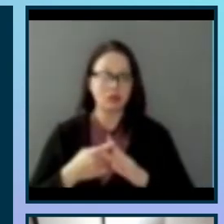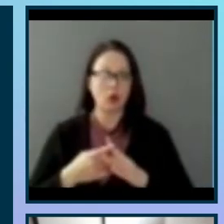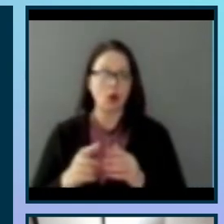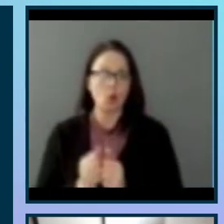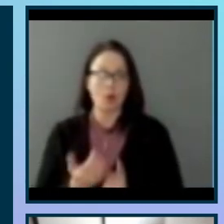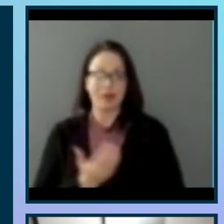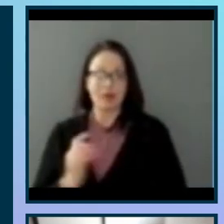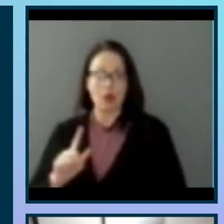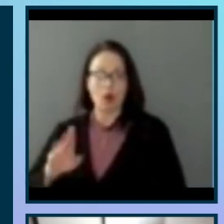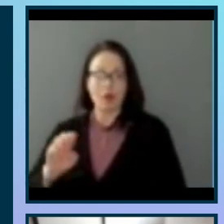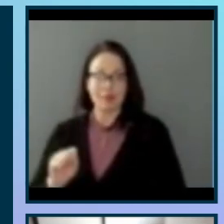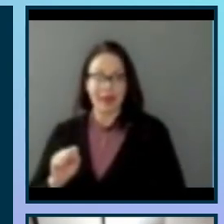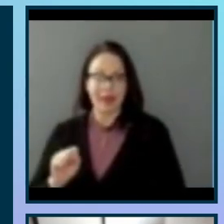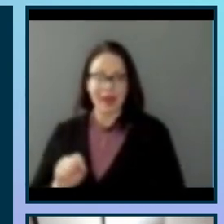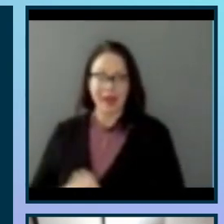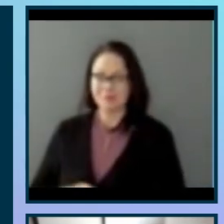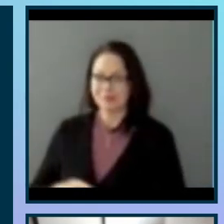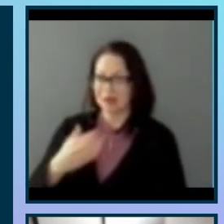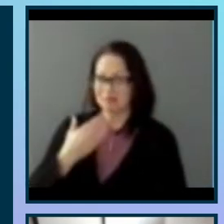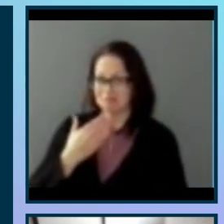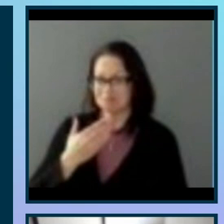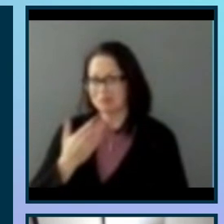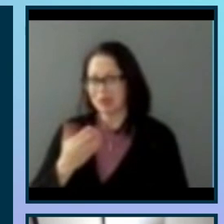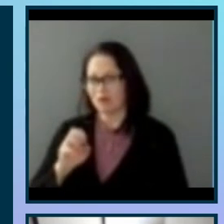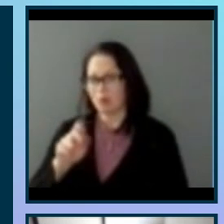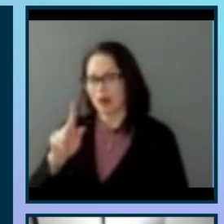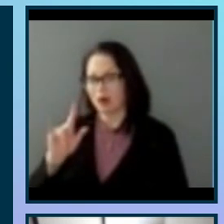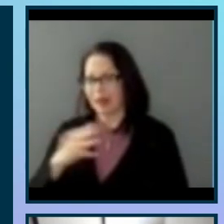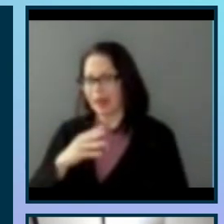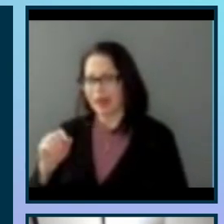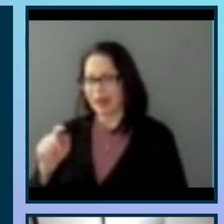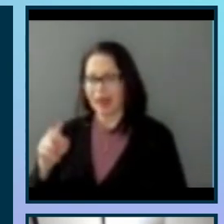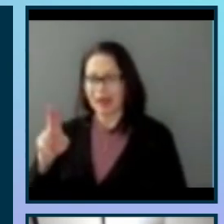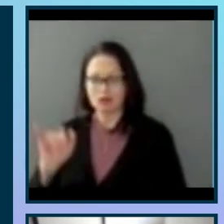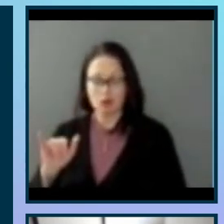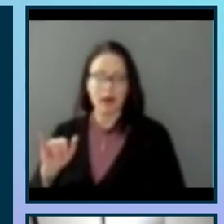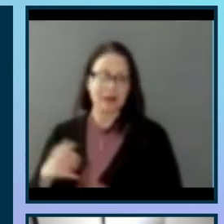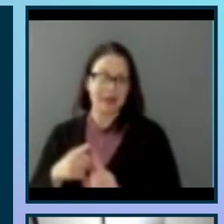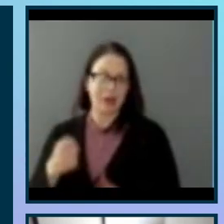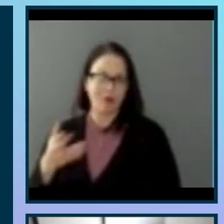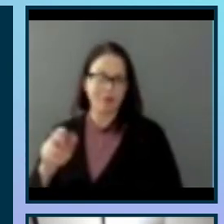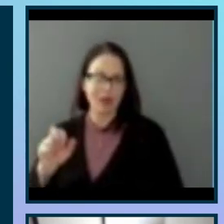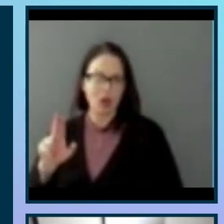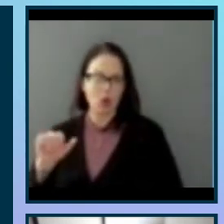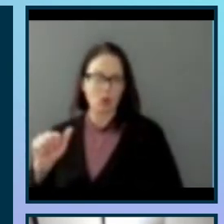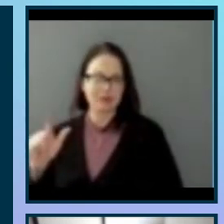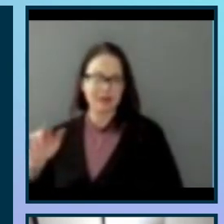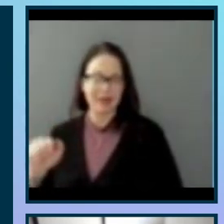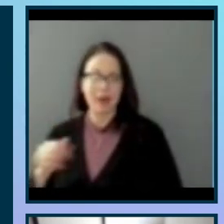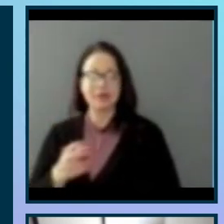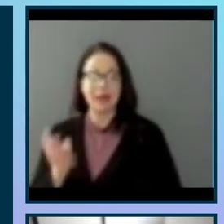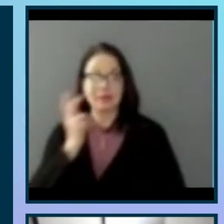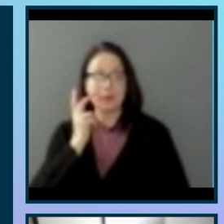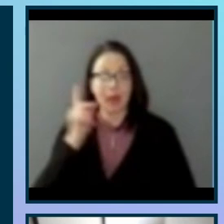Shout out to Mary Kay and Trey, who are from ERISA Labs. And the blind and low vision consultants, there are many of